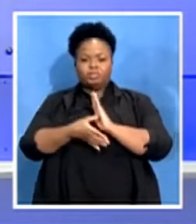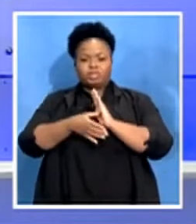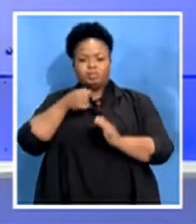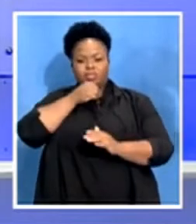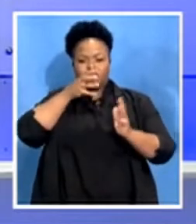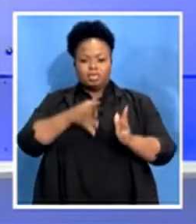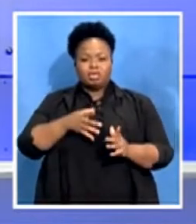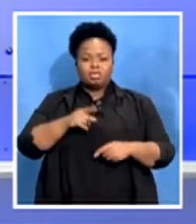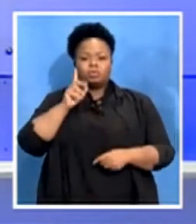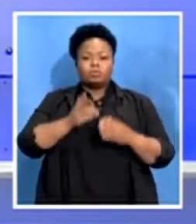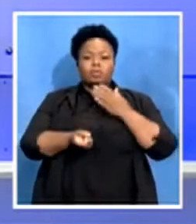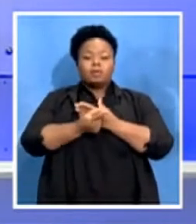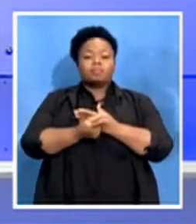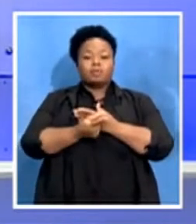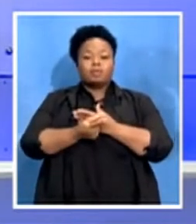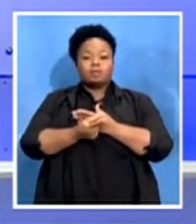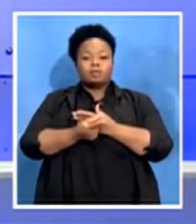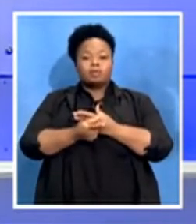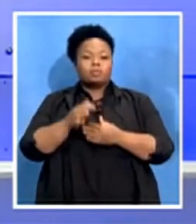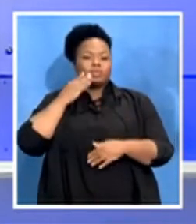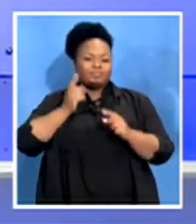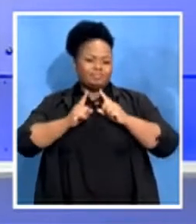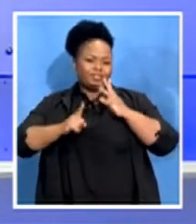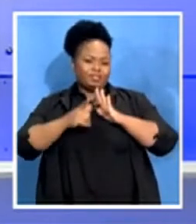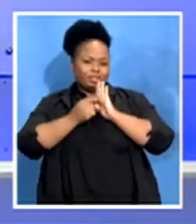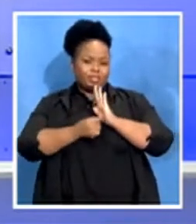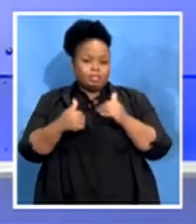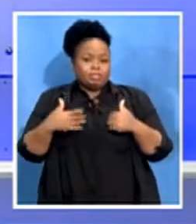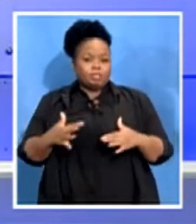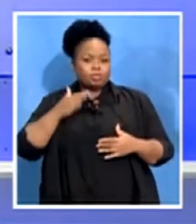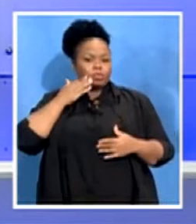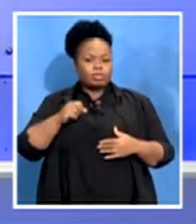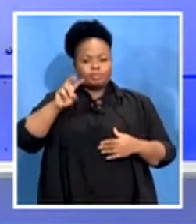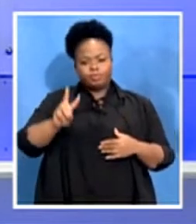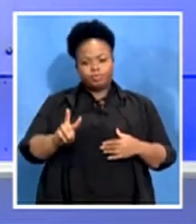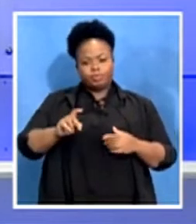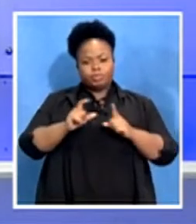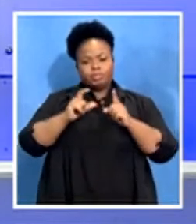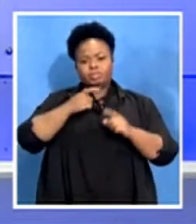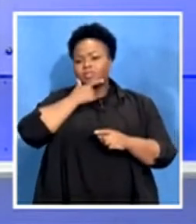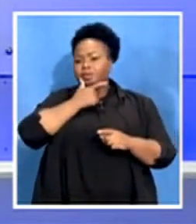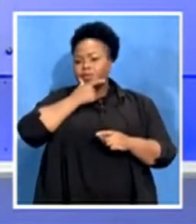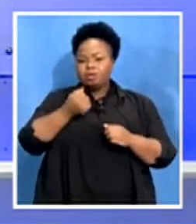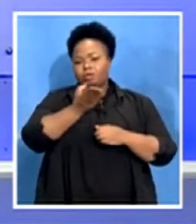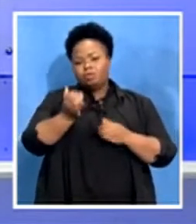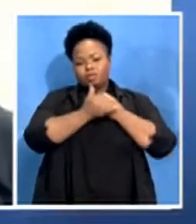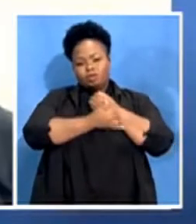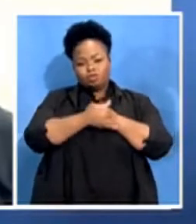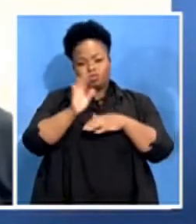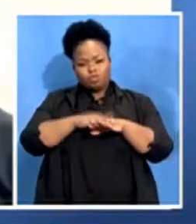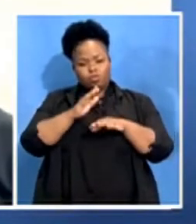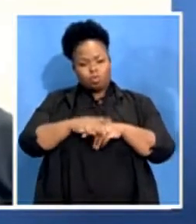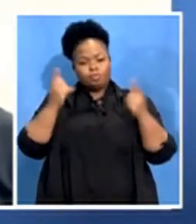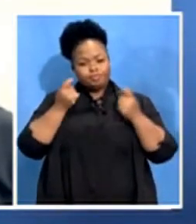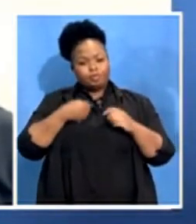different dates starting on the 2nd of December around the country. For more on the festival we're joined by its director Tabani